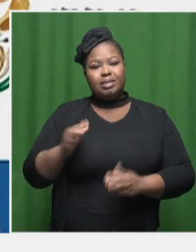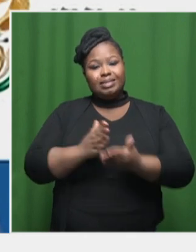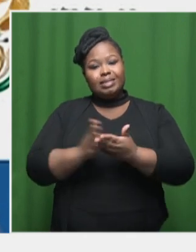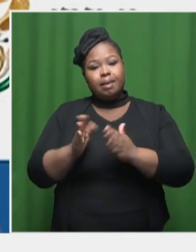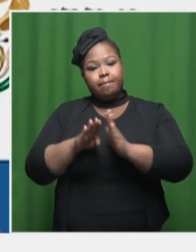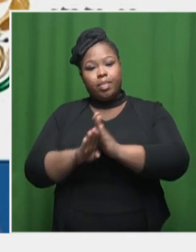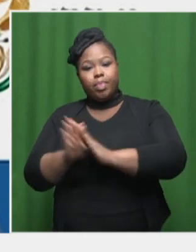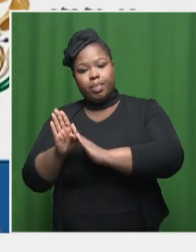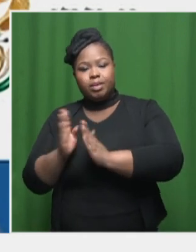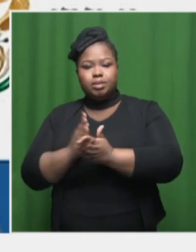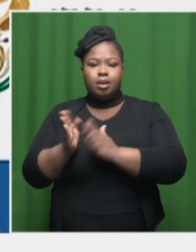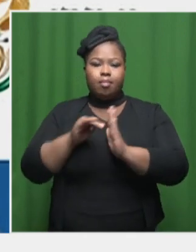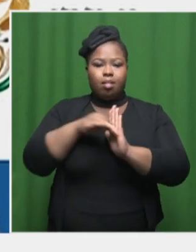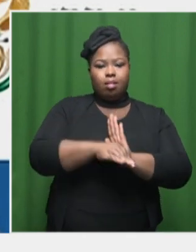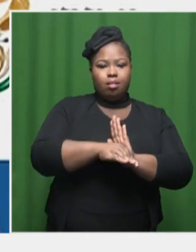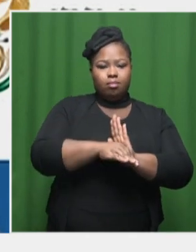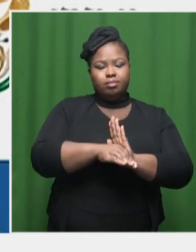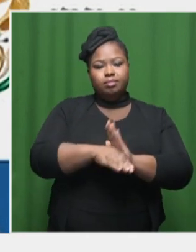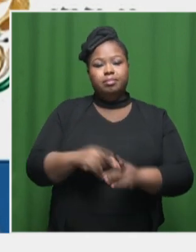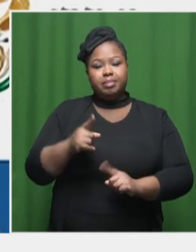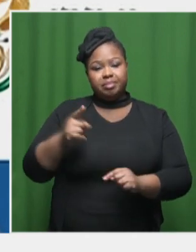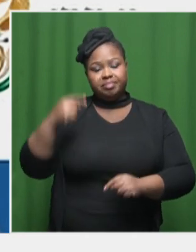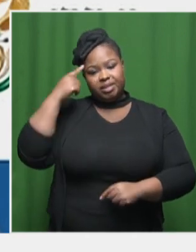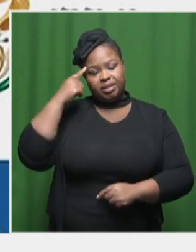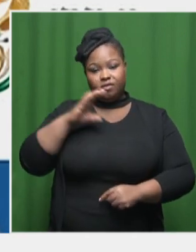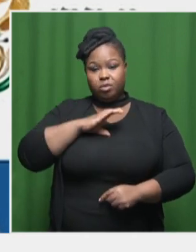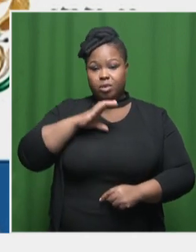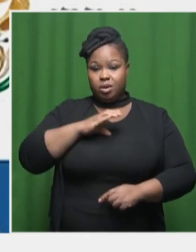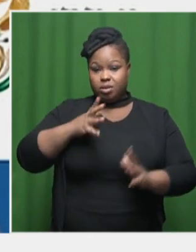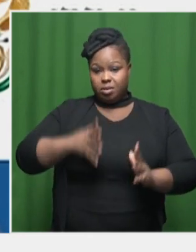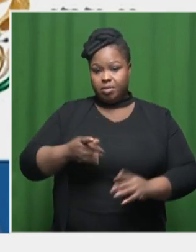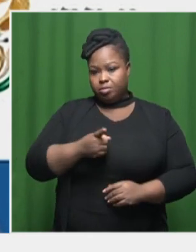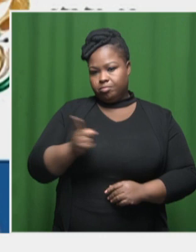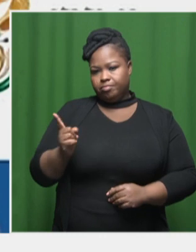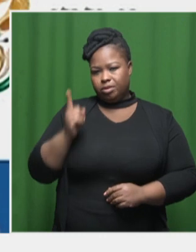Thank you very much.